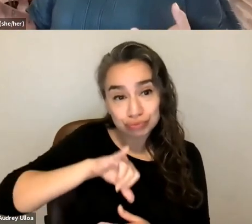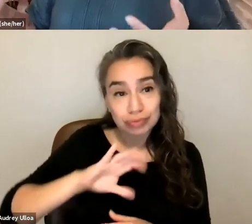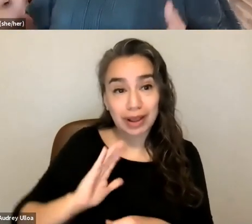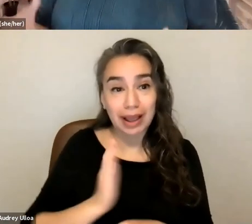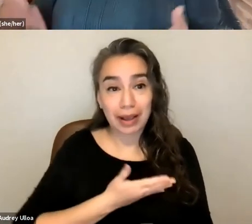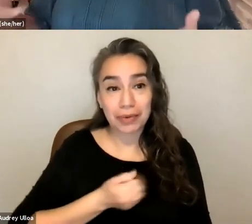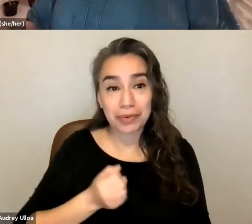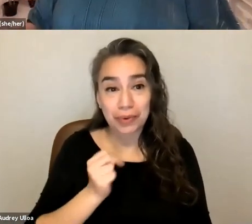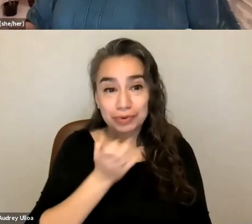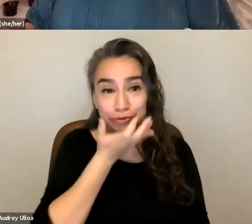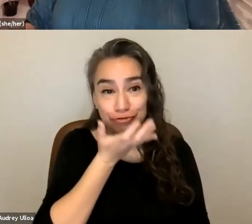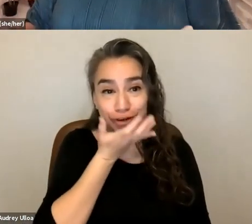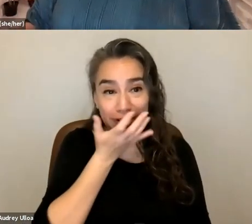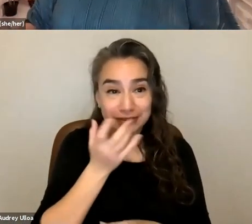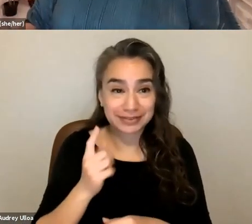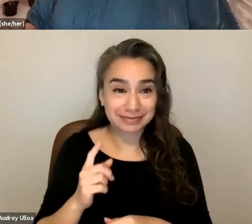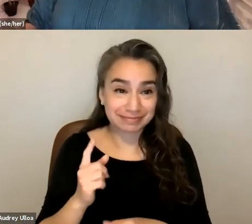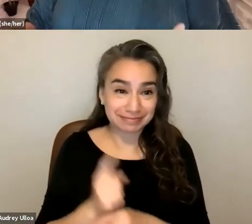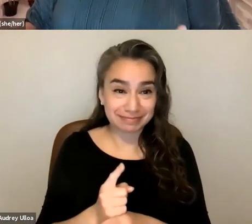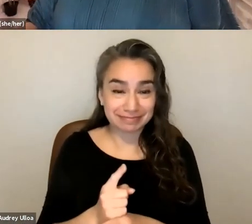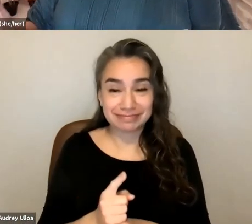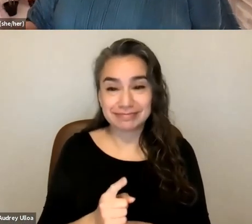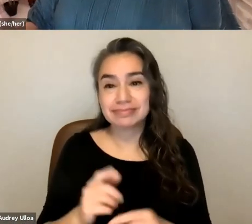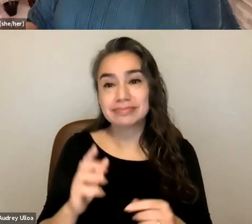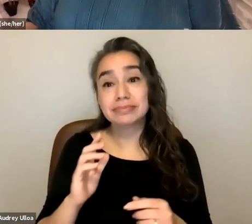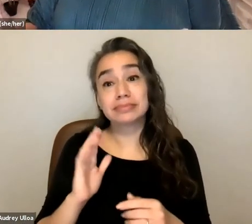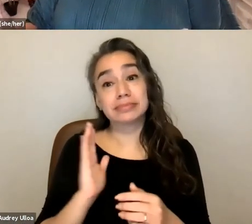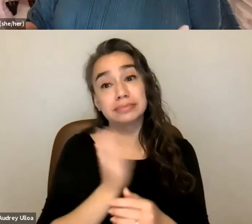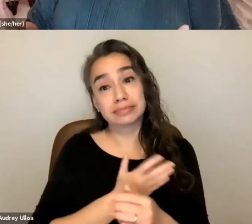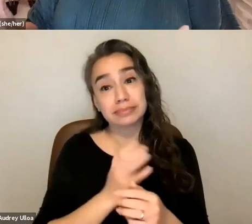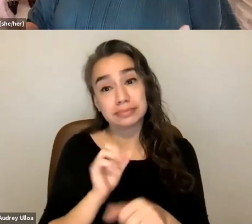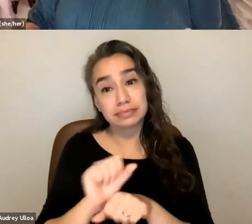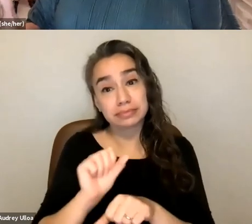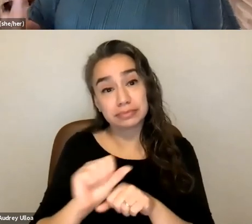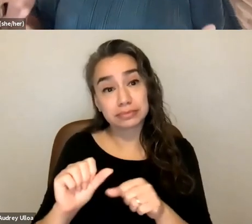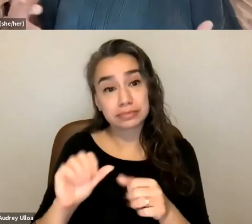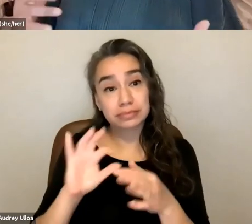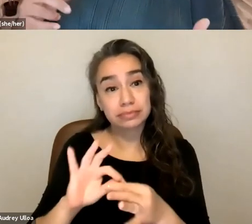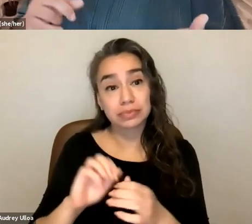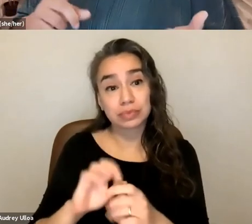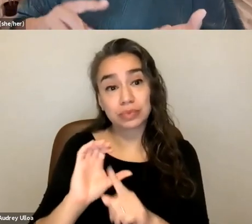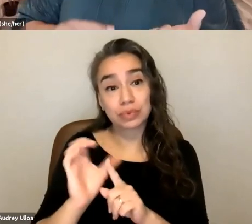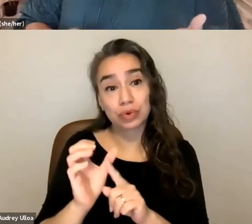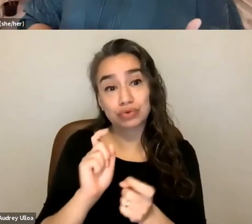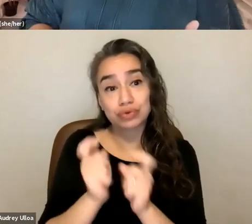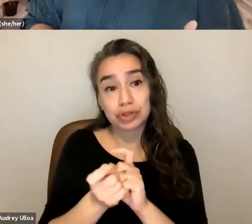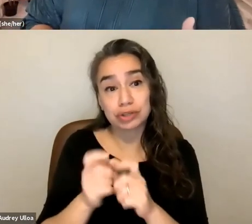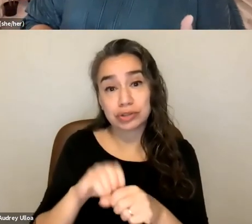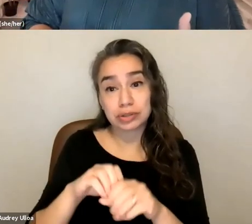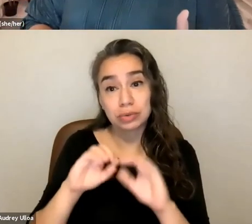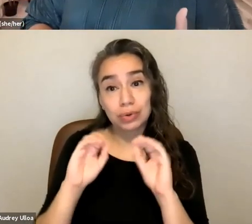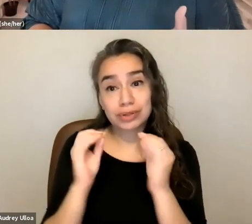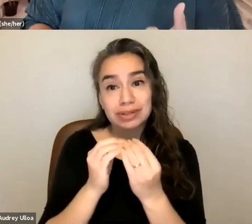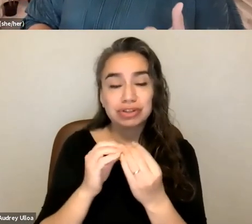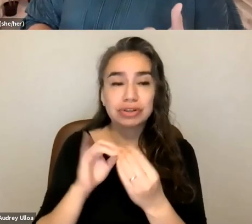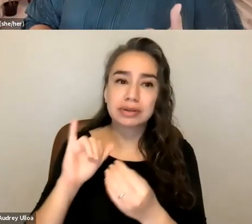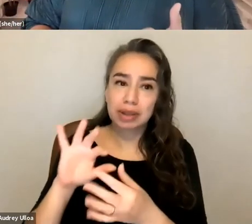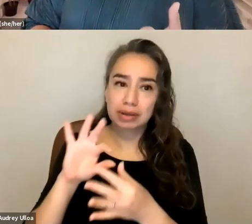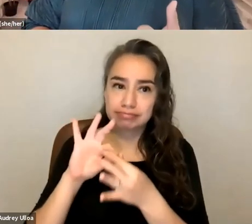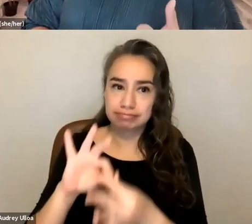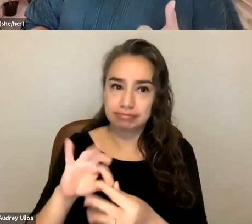um a lot of our work about culture change within our organizations comes down to policies and procedures